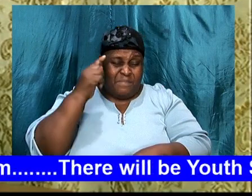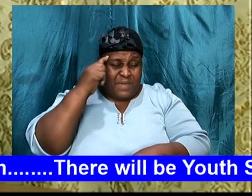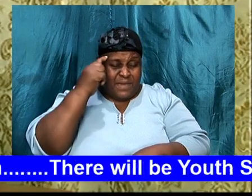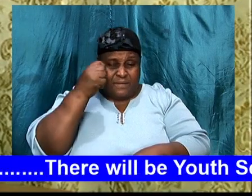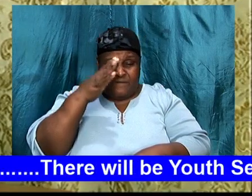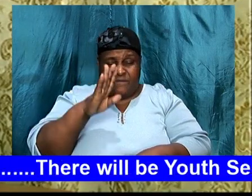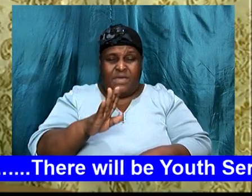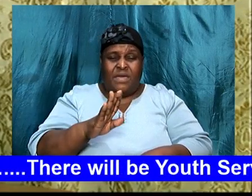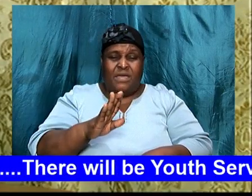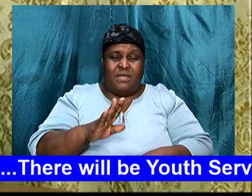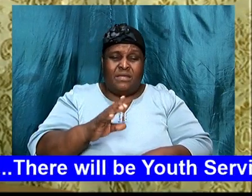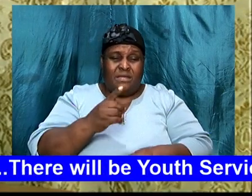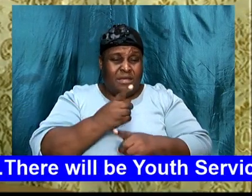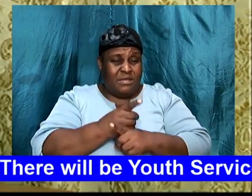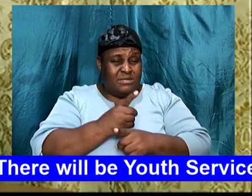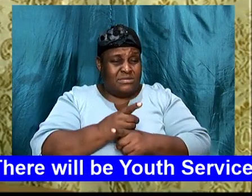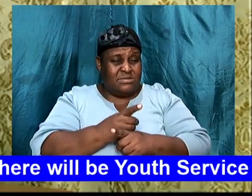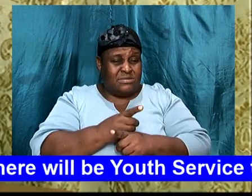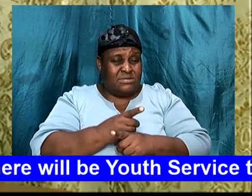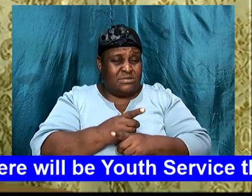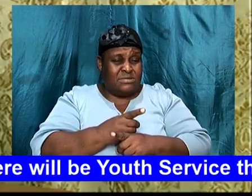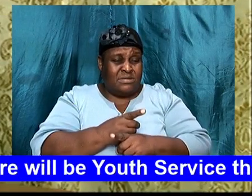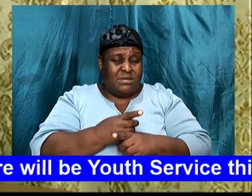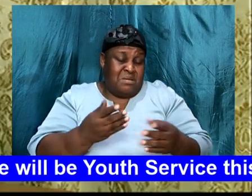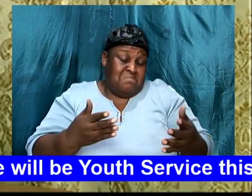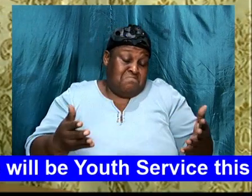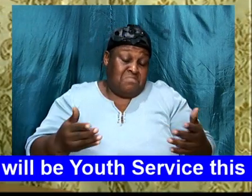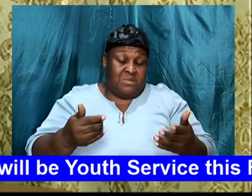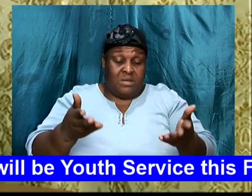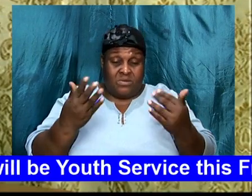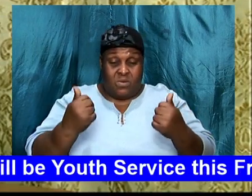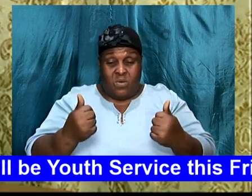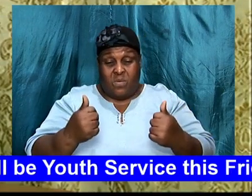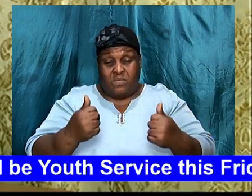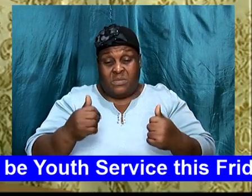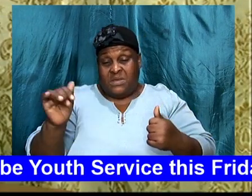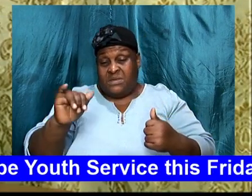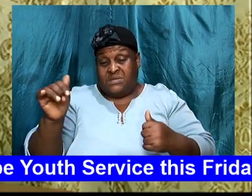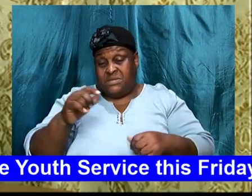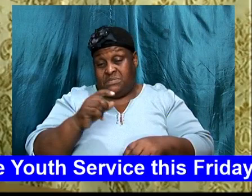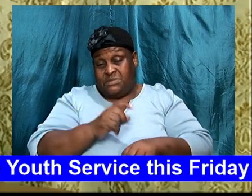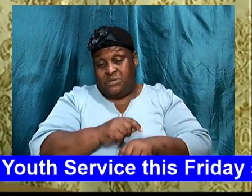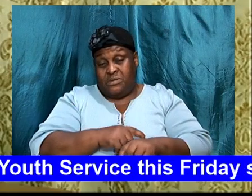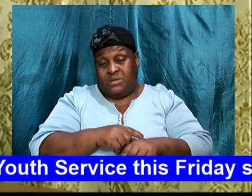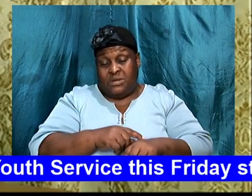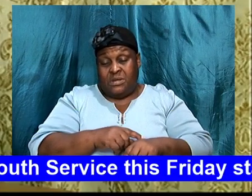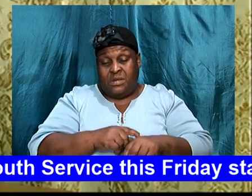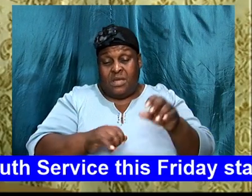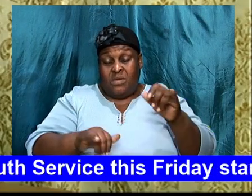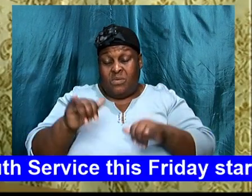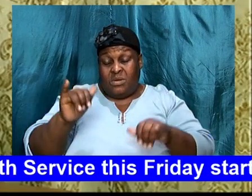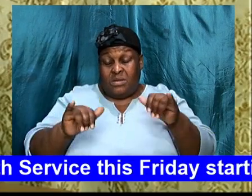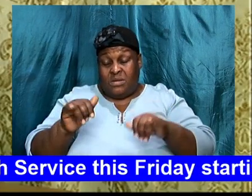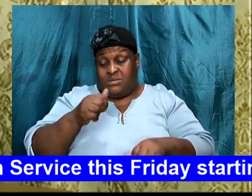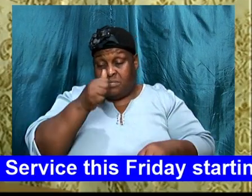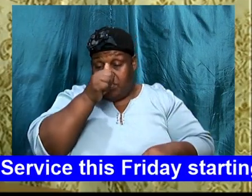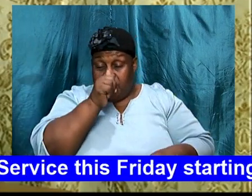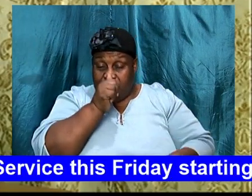issue, the answer might not, come right away, and we are going to, have to exercise, patience, in order,